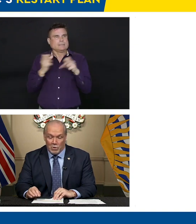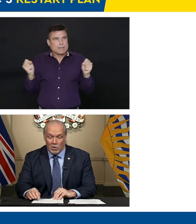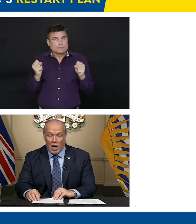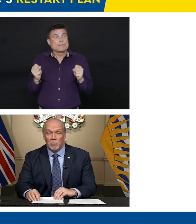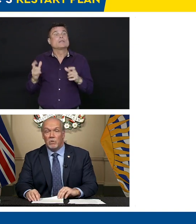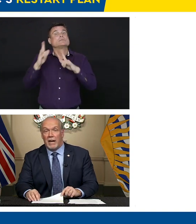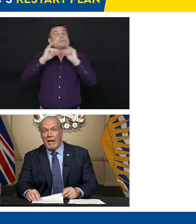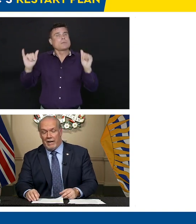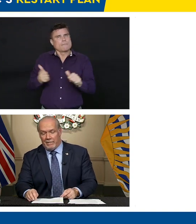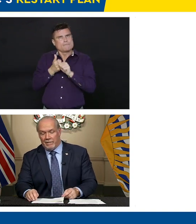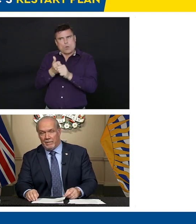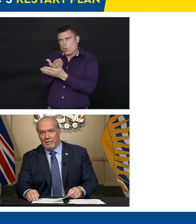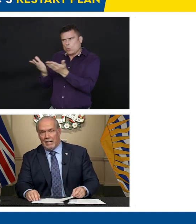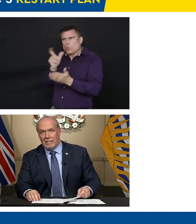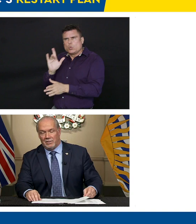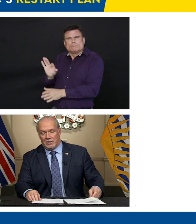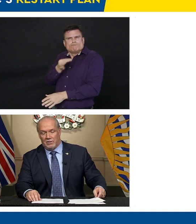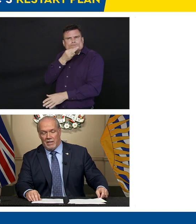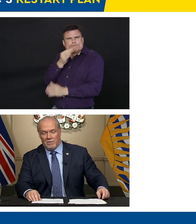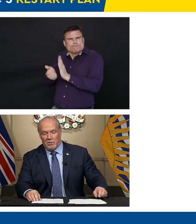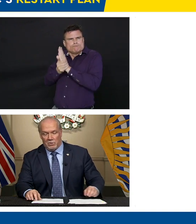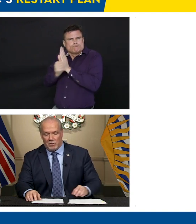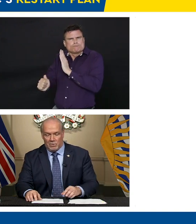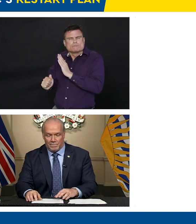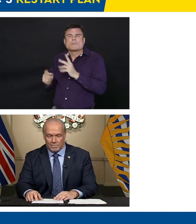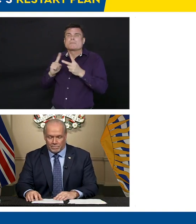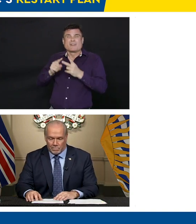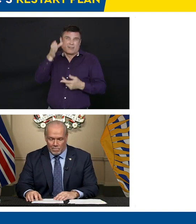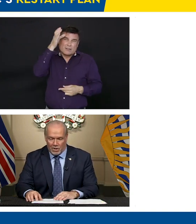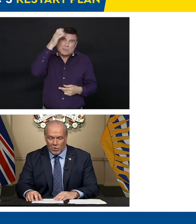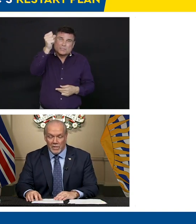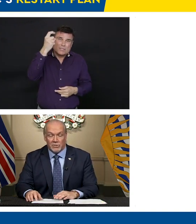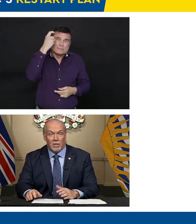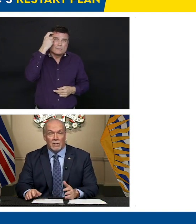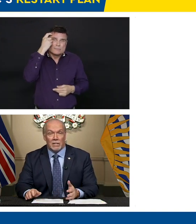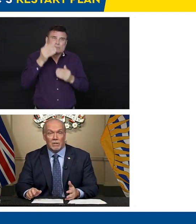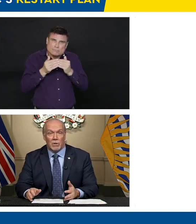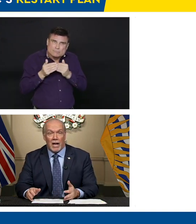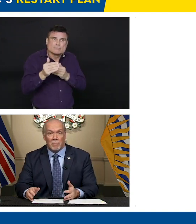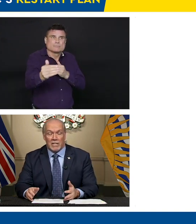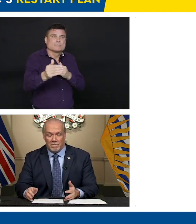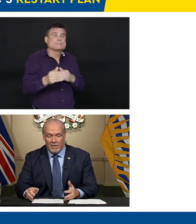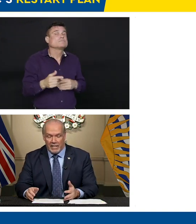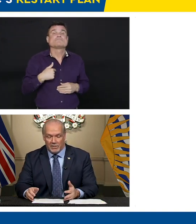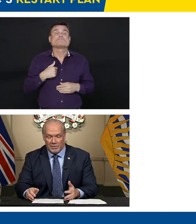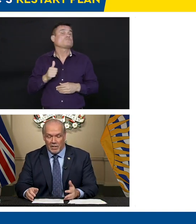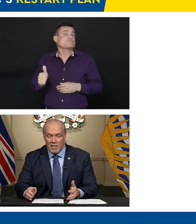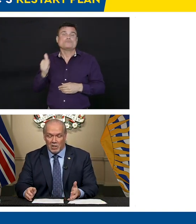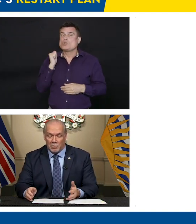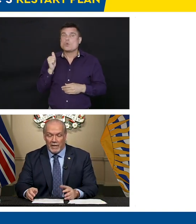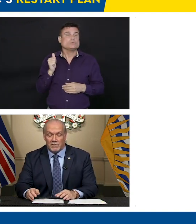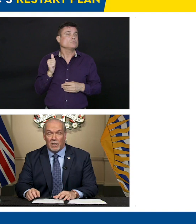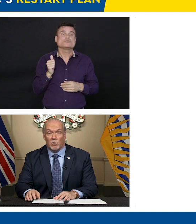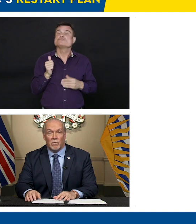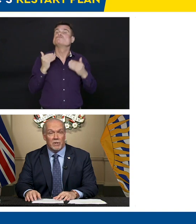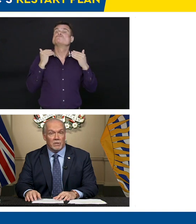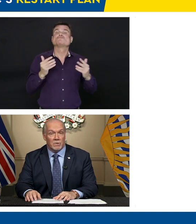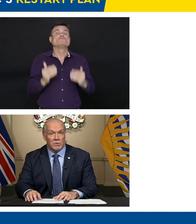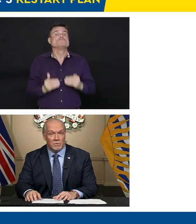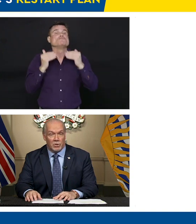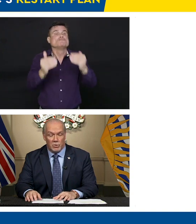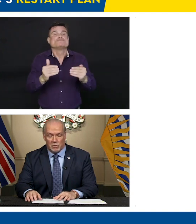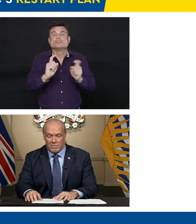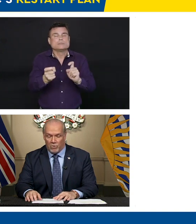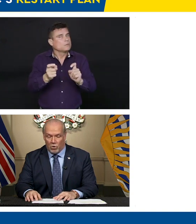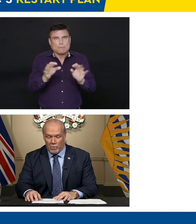We will not move ahead unless it's safe to do so. The restart will happen in phases spaced out over